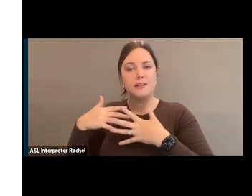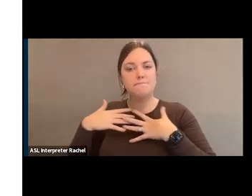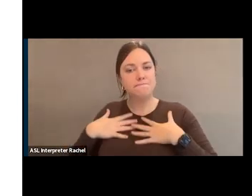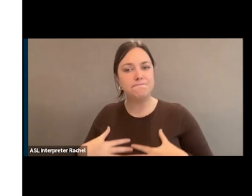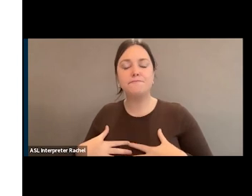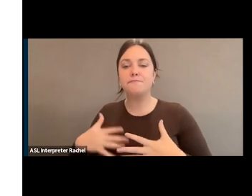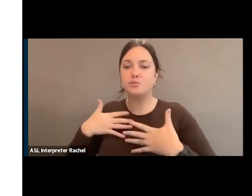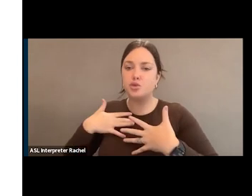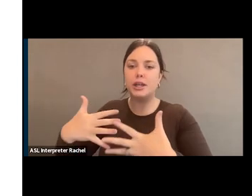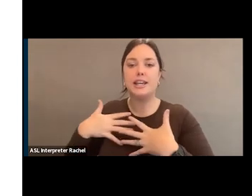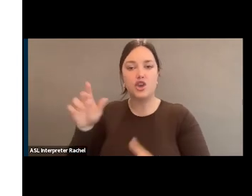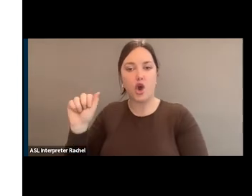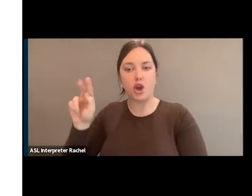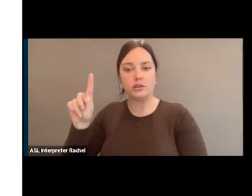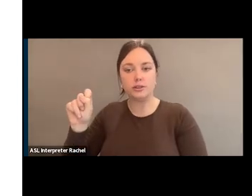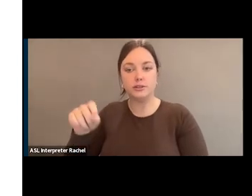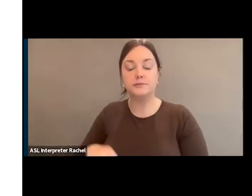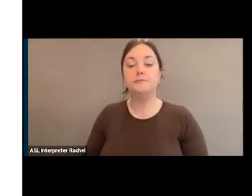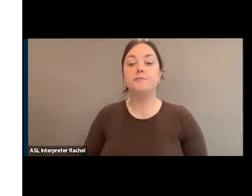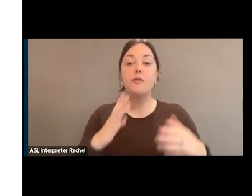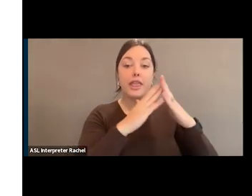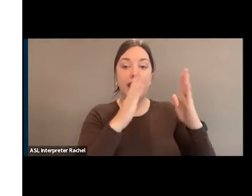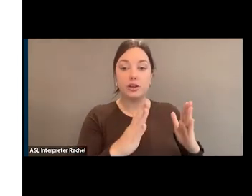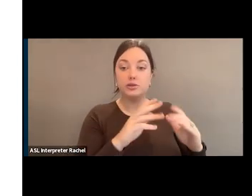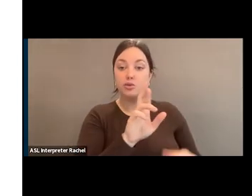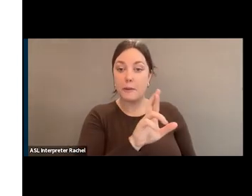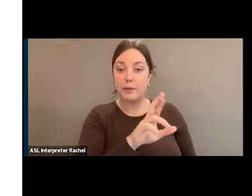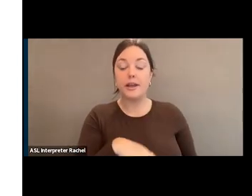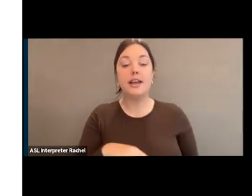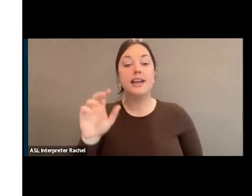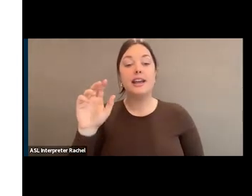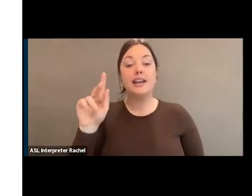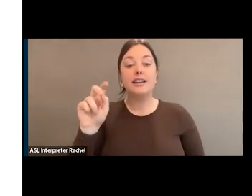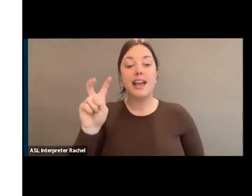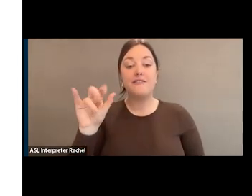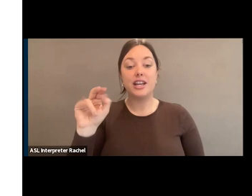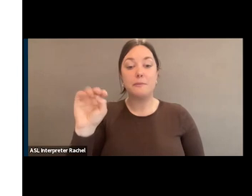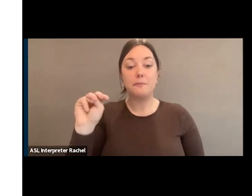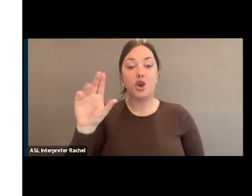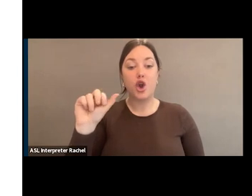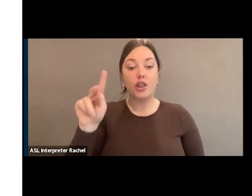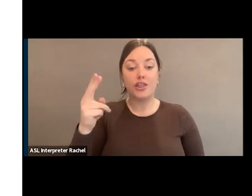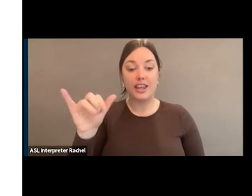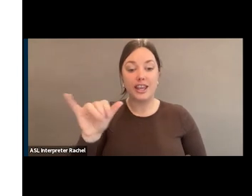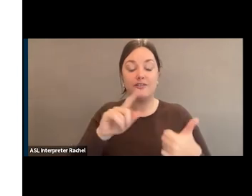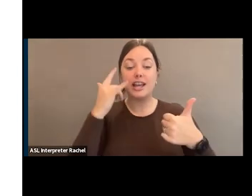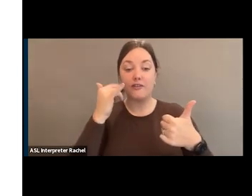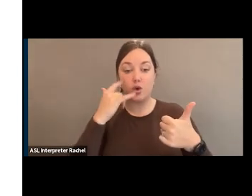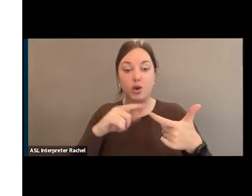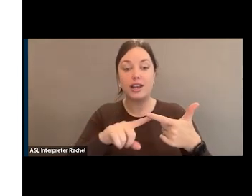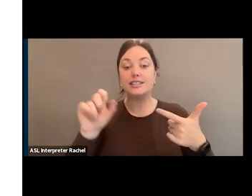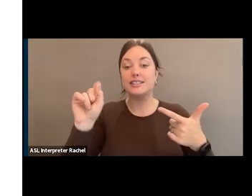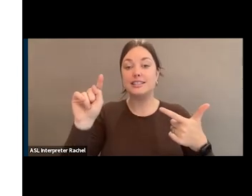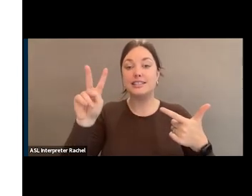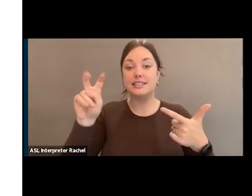And then on the House side, Kevin McCarthy of California, Steve Scalise of Louisiana will be